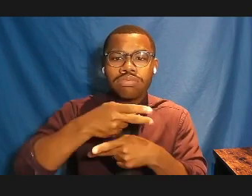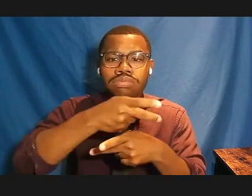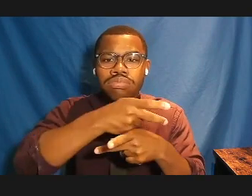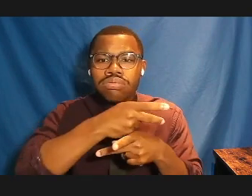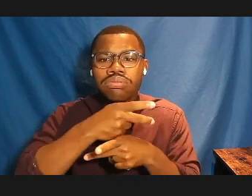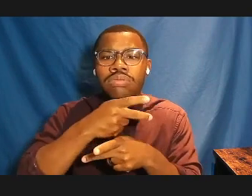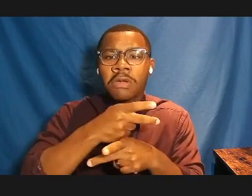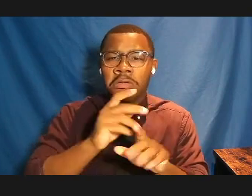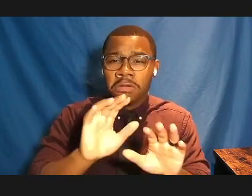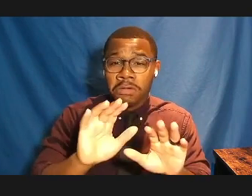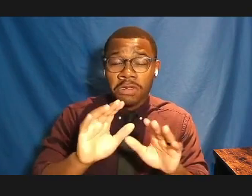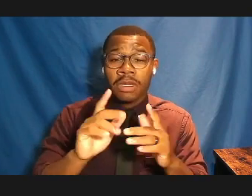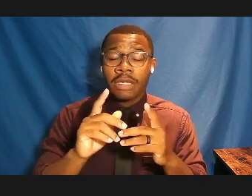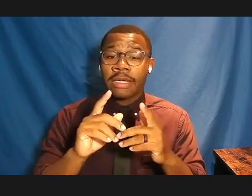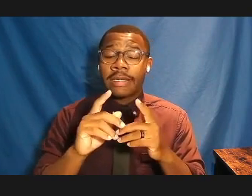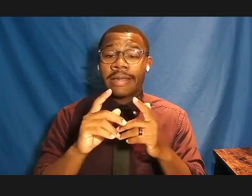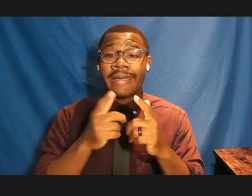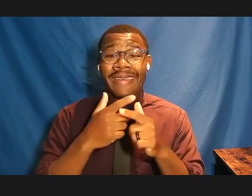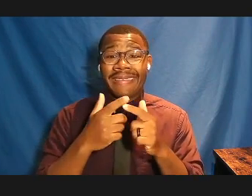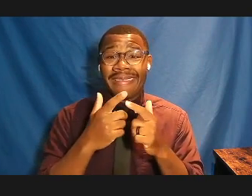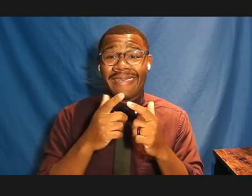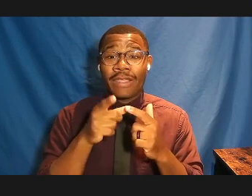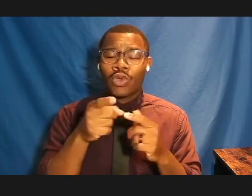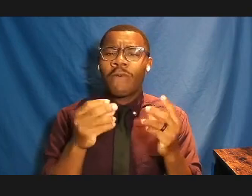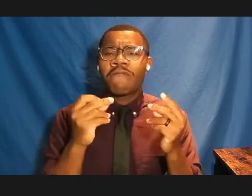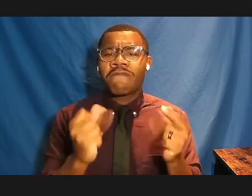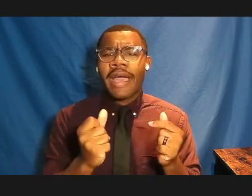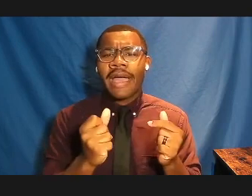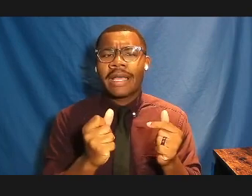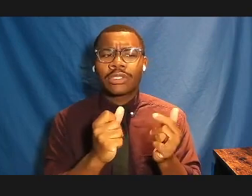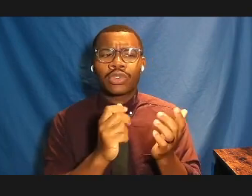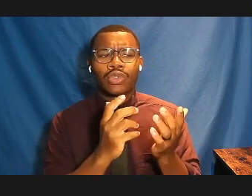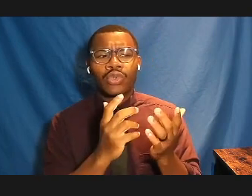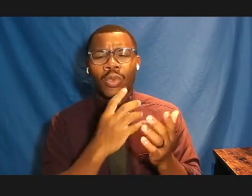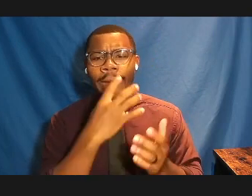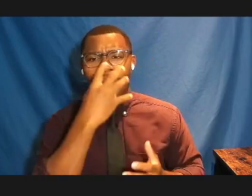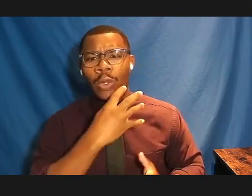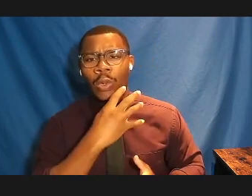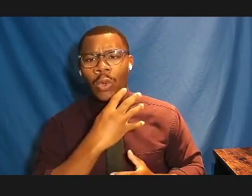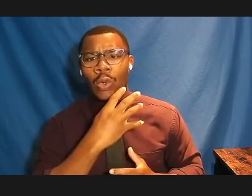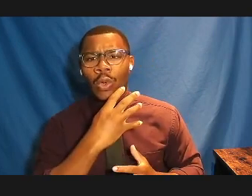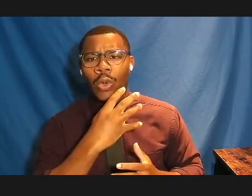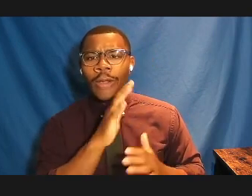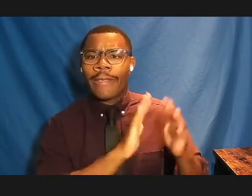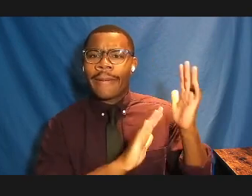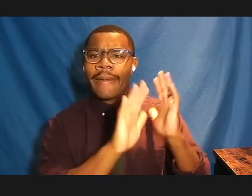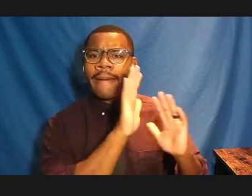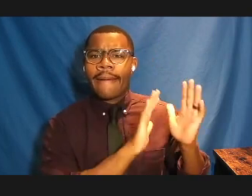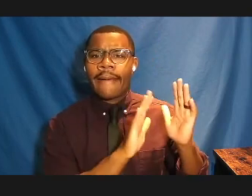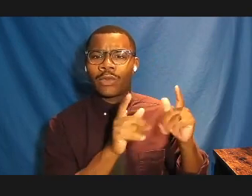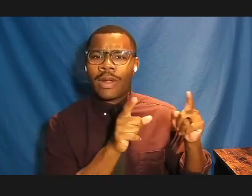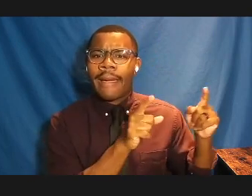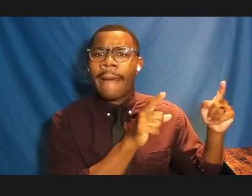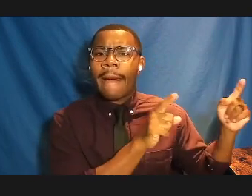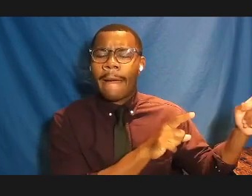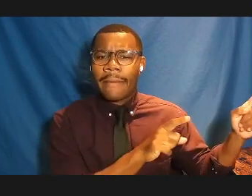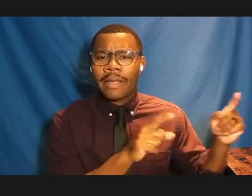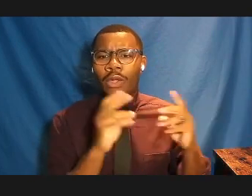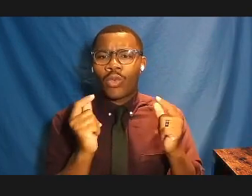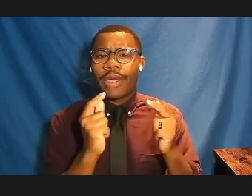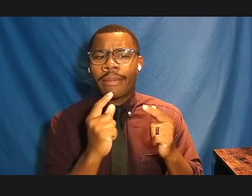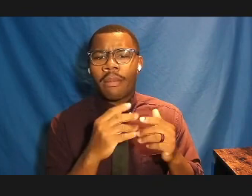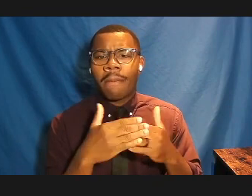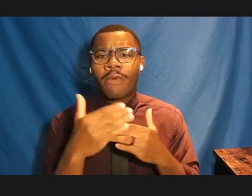past some really dreadful things that have happened, both in the long past, but also in the 1920s in